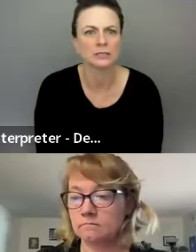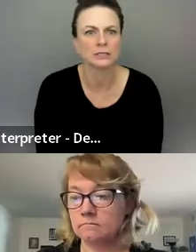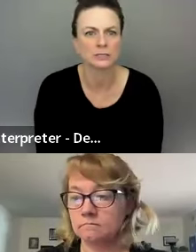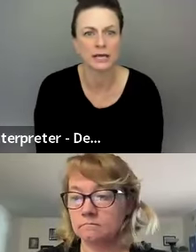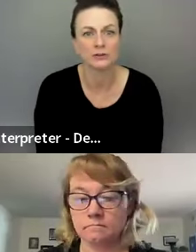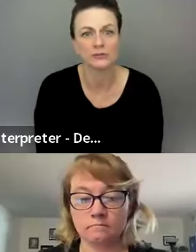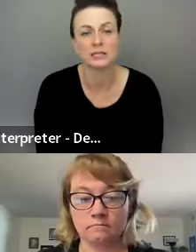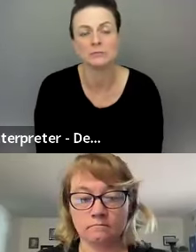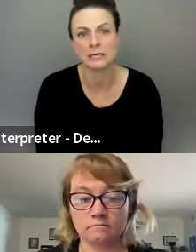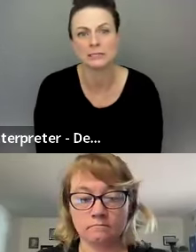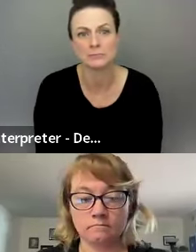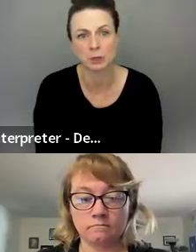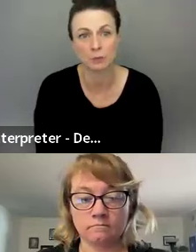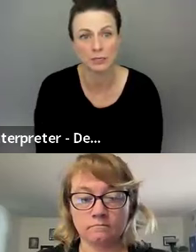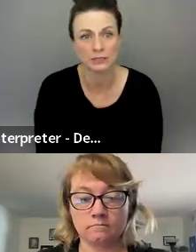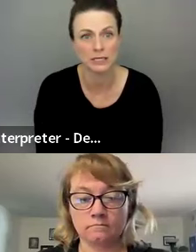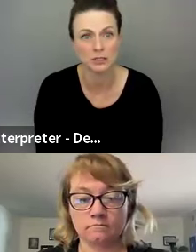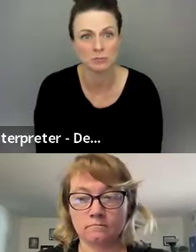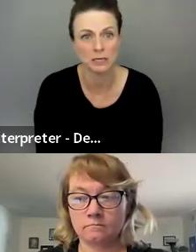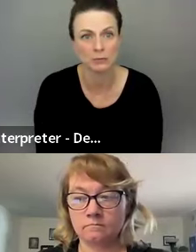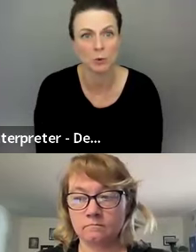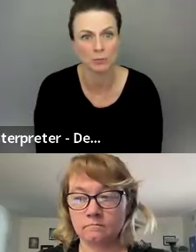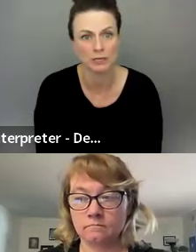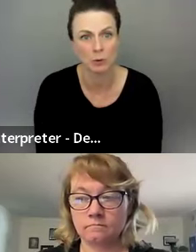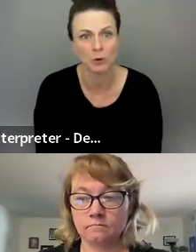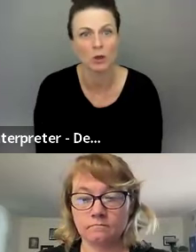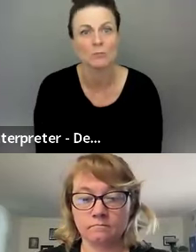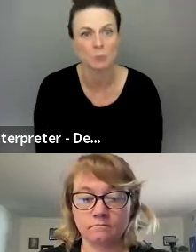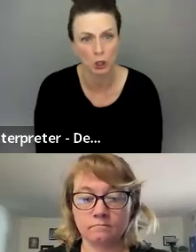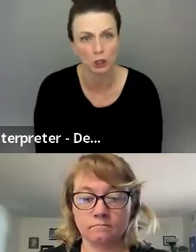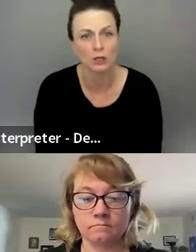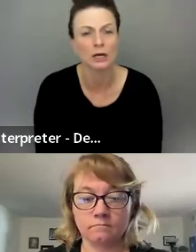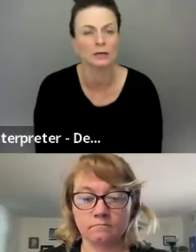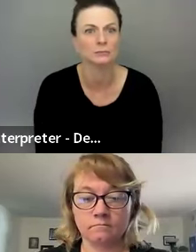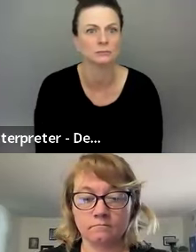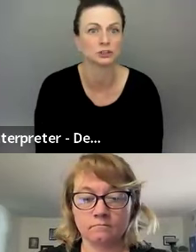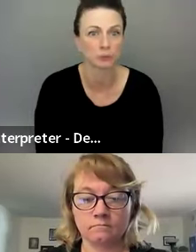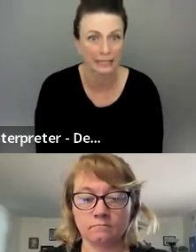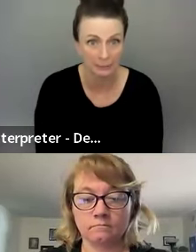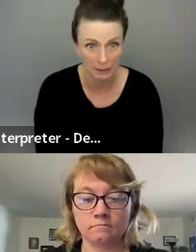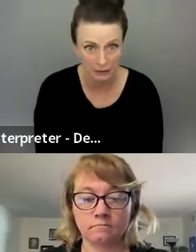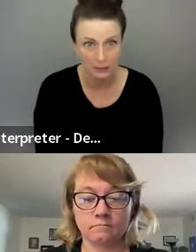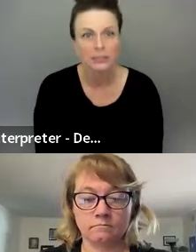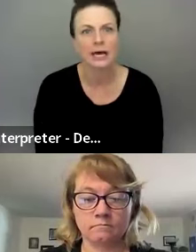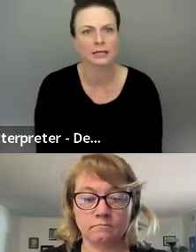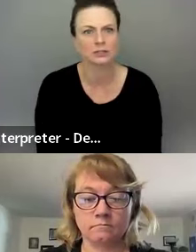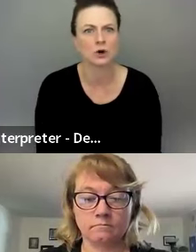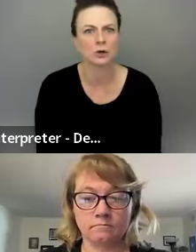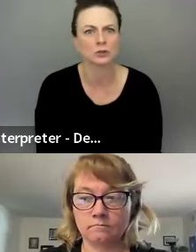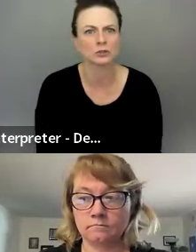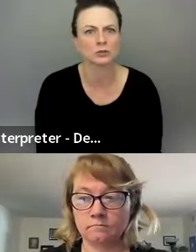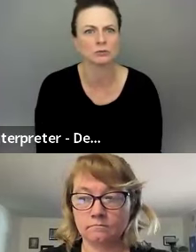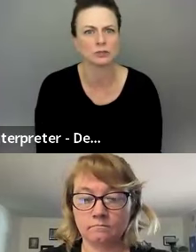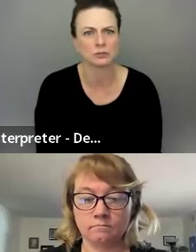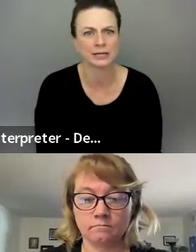about a limited to 10 or 15 minutes per presentation, meaning more people per, um, stream. And it's